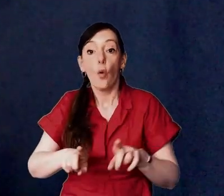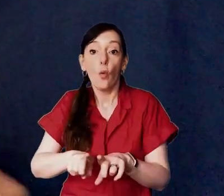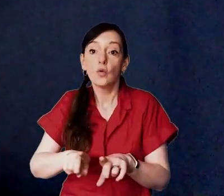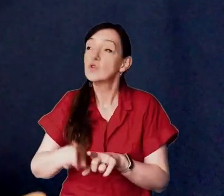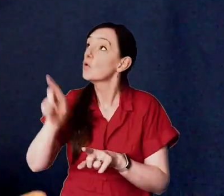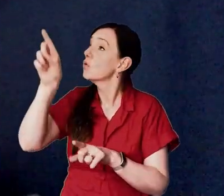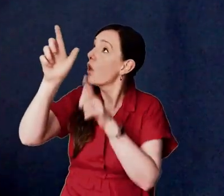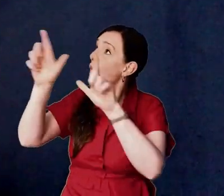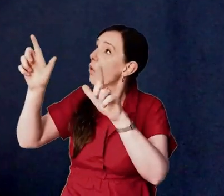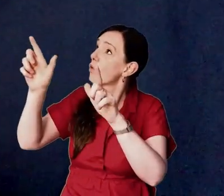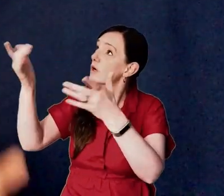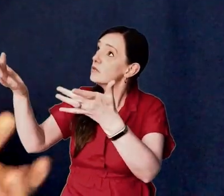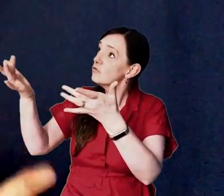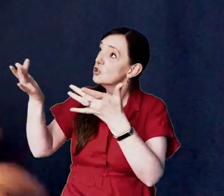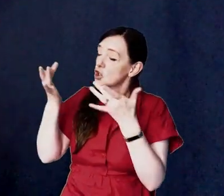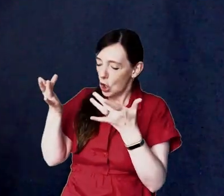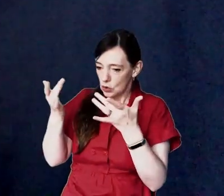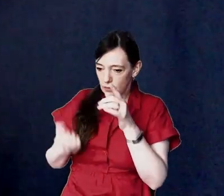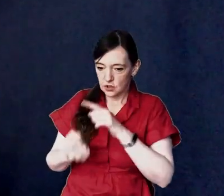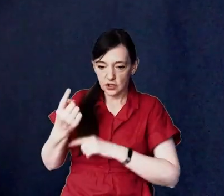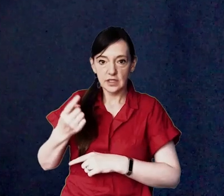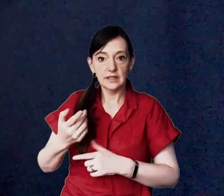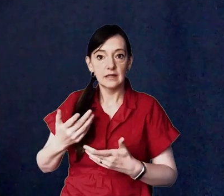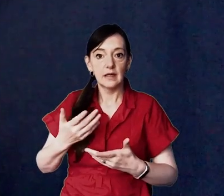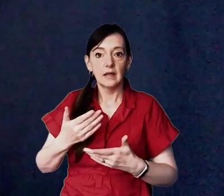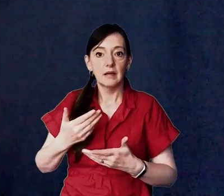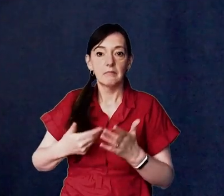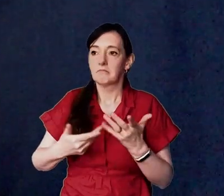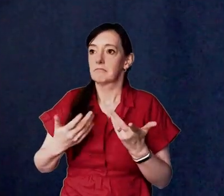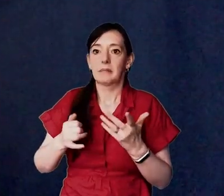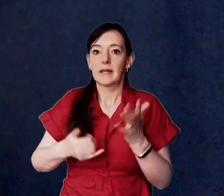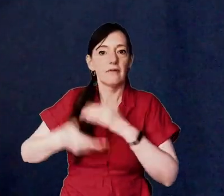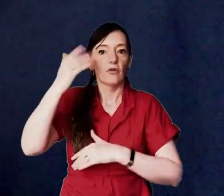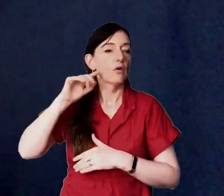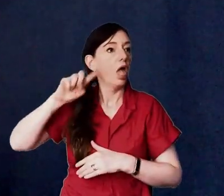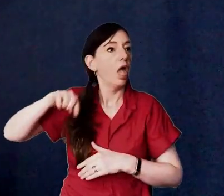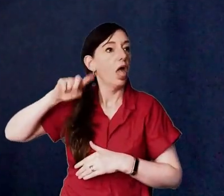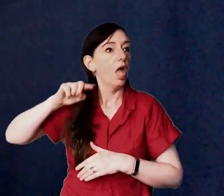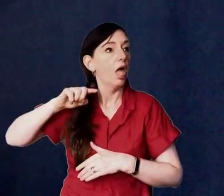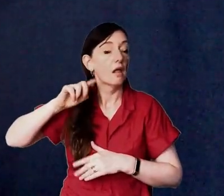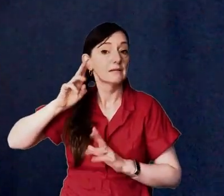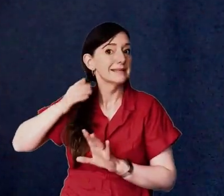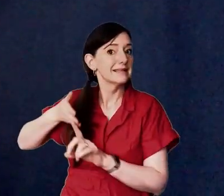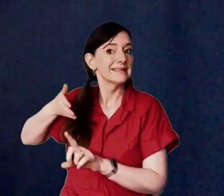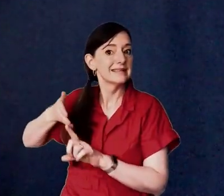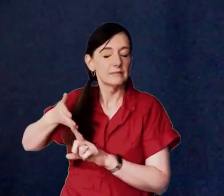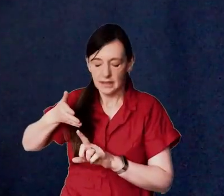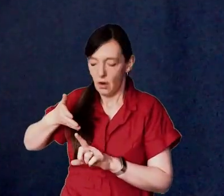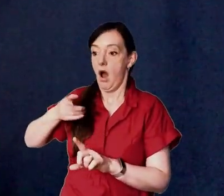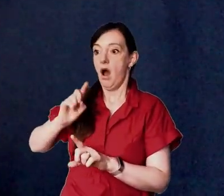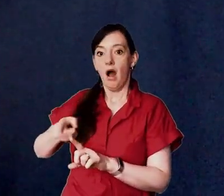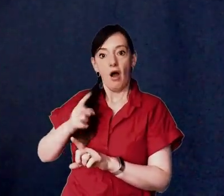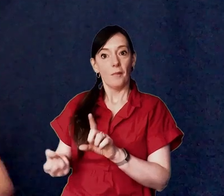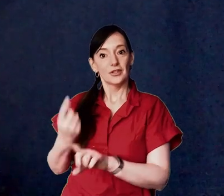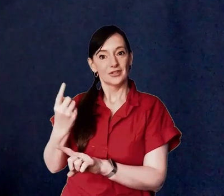reveals to you perhaps opportunities that you haven't noticed right under your nose for evangelism secondly uh take the time if you